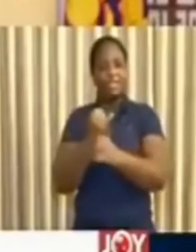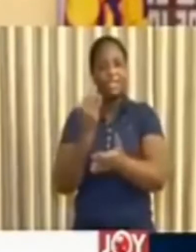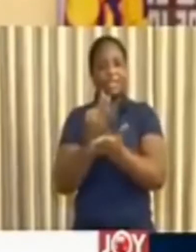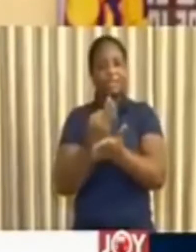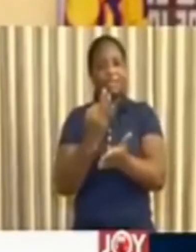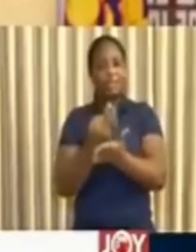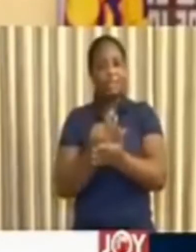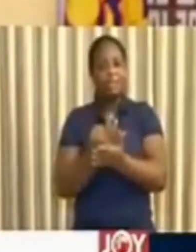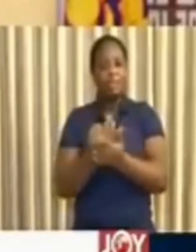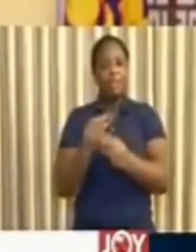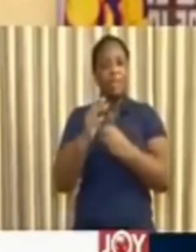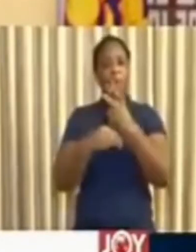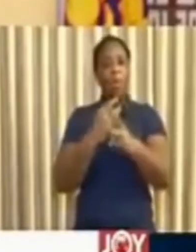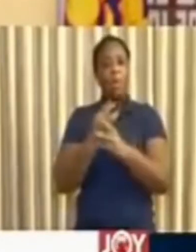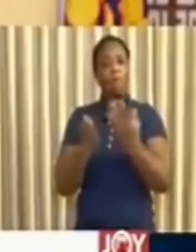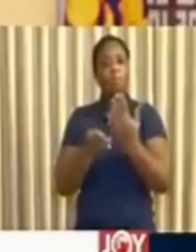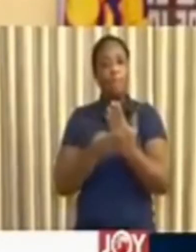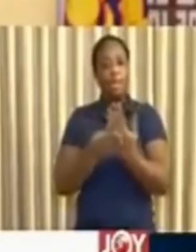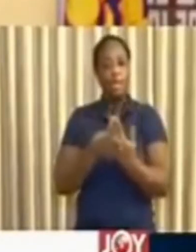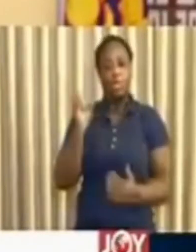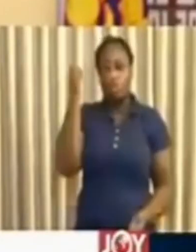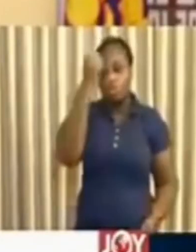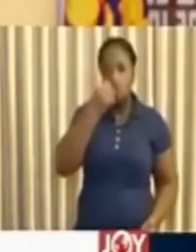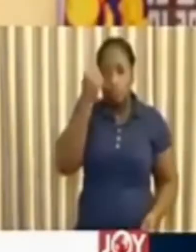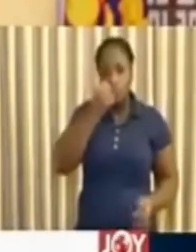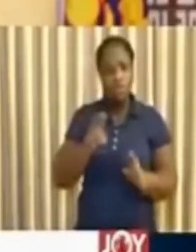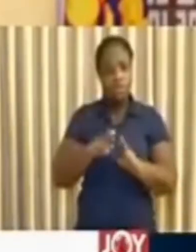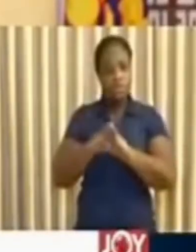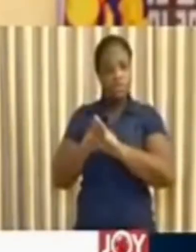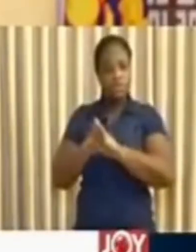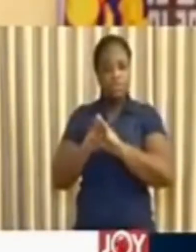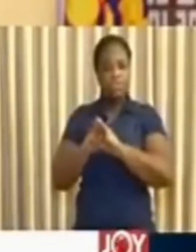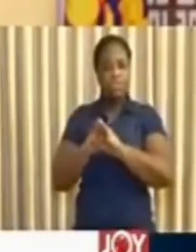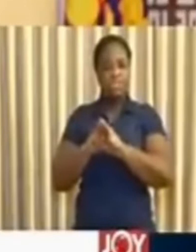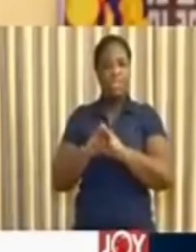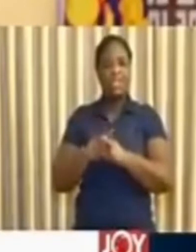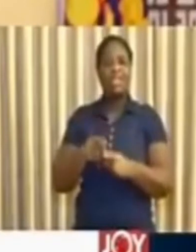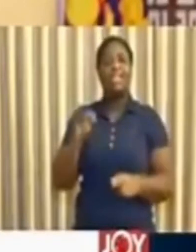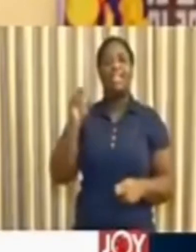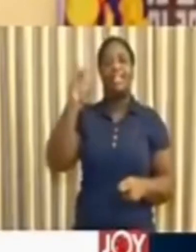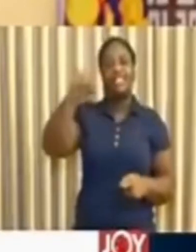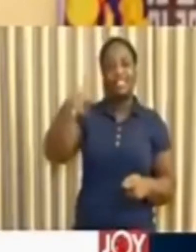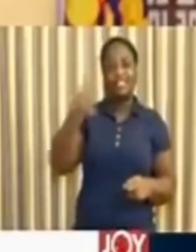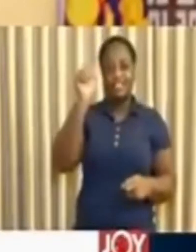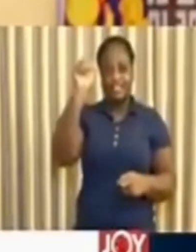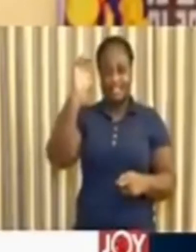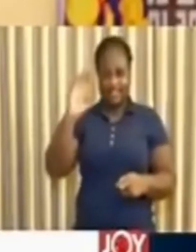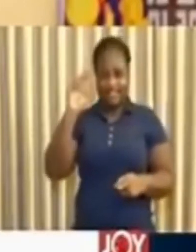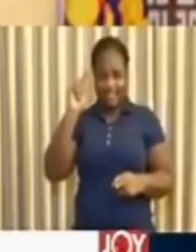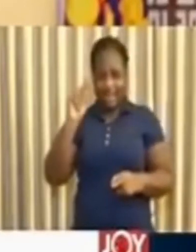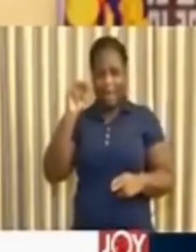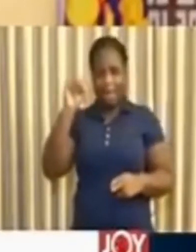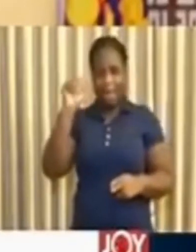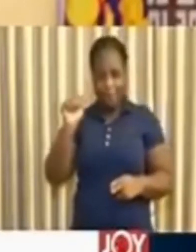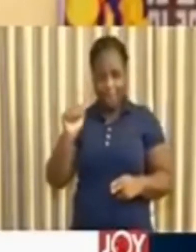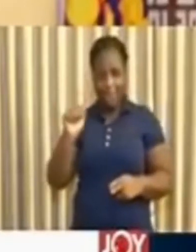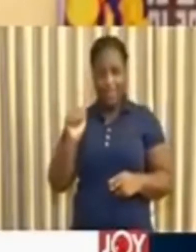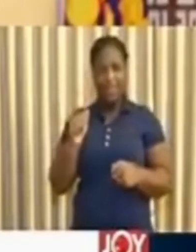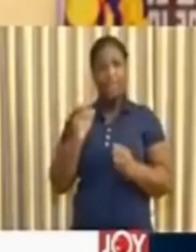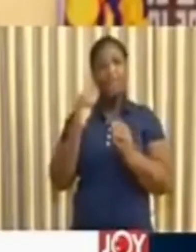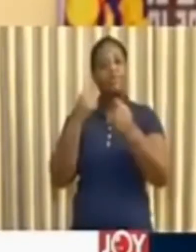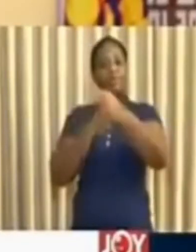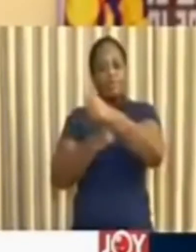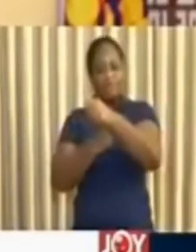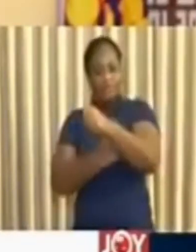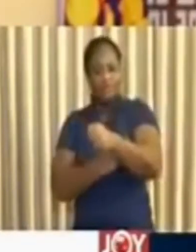the World Bank, the European Union, and the Jack Ma Foundation. We appreciate their